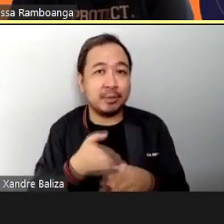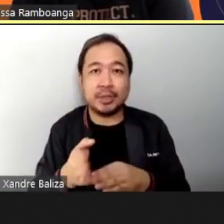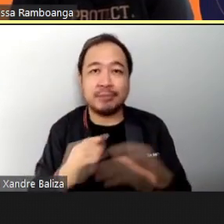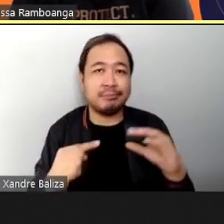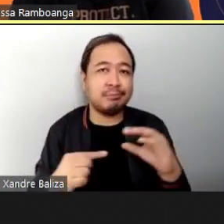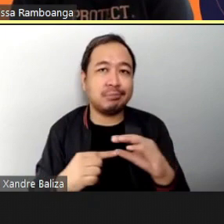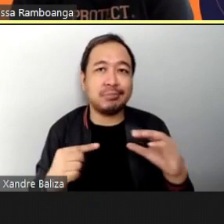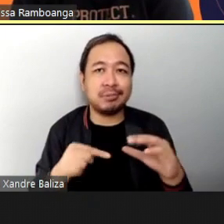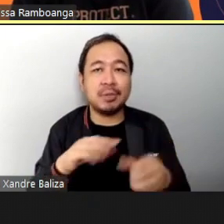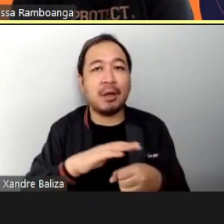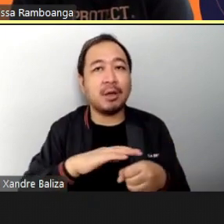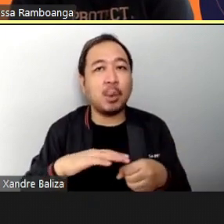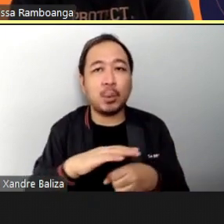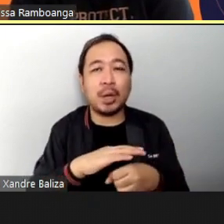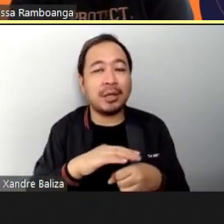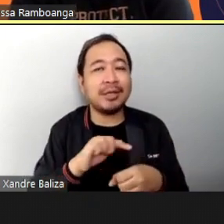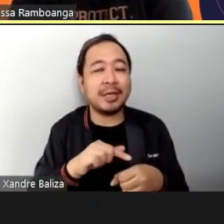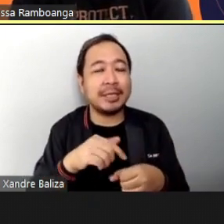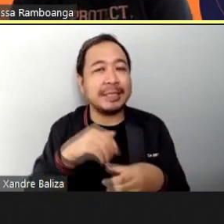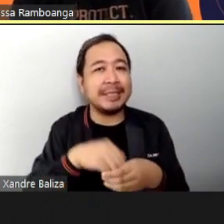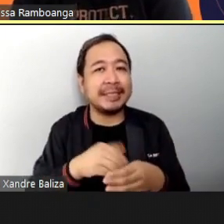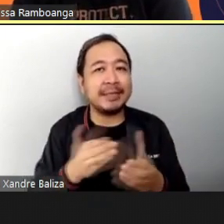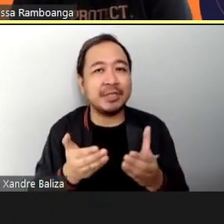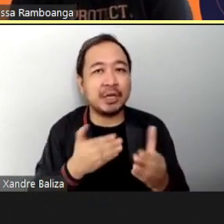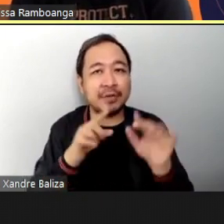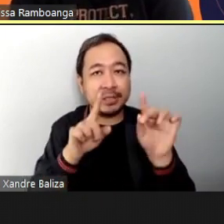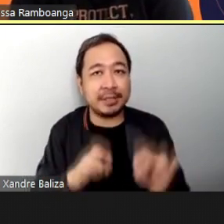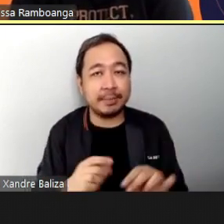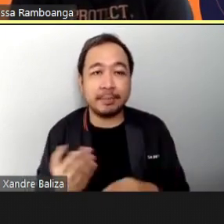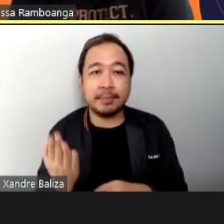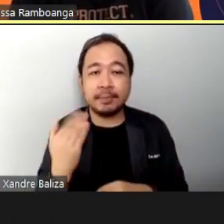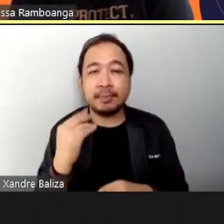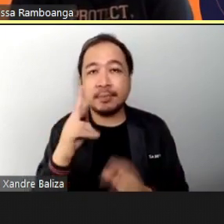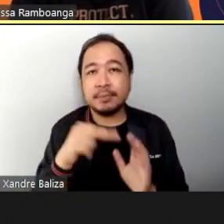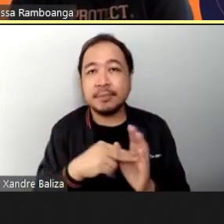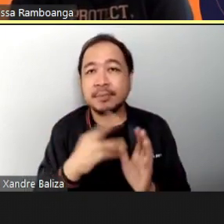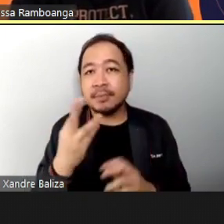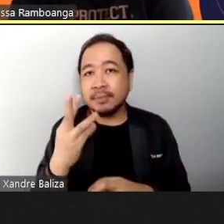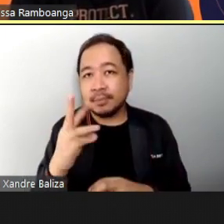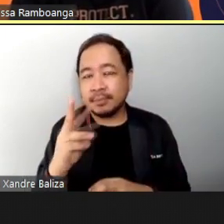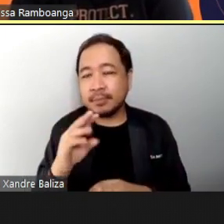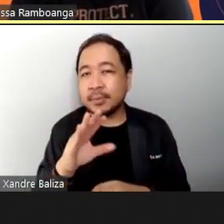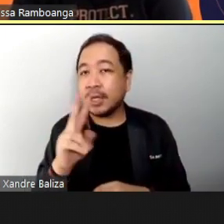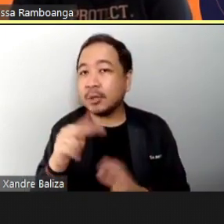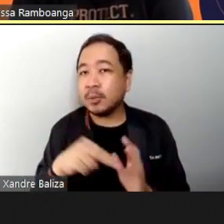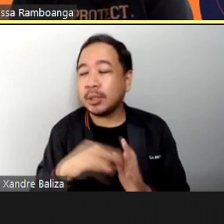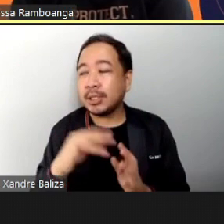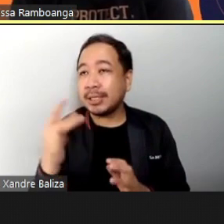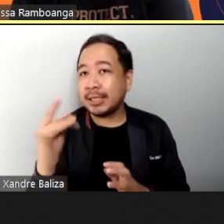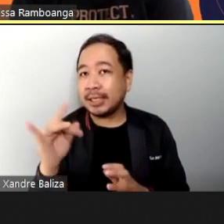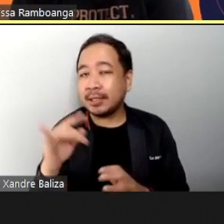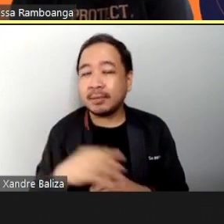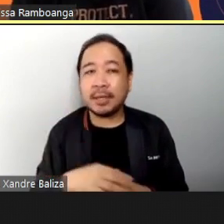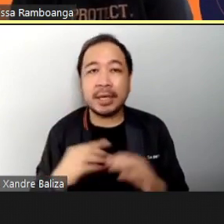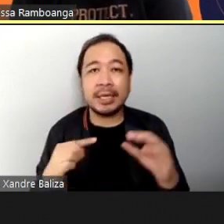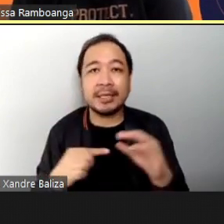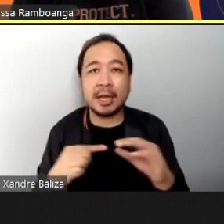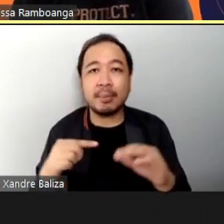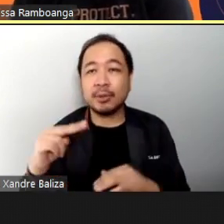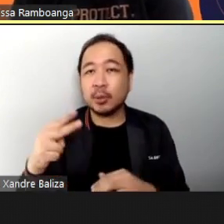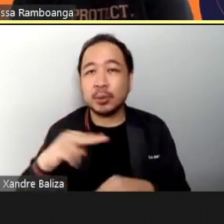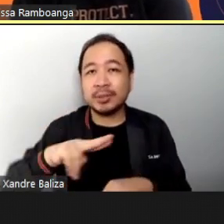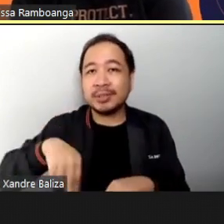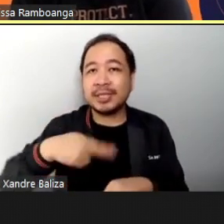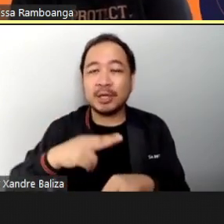in the local residence in service exam in 2016 and 2018 and top 2 in the national residence in service